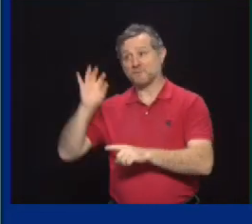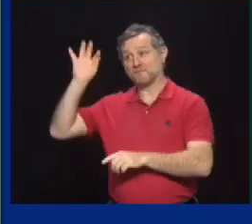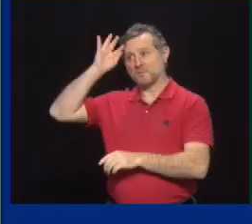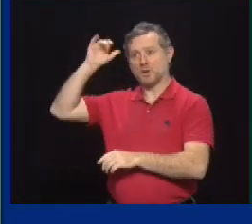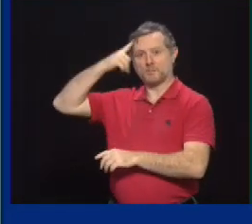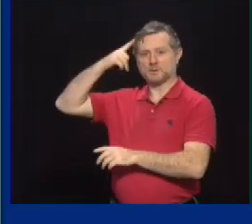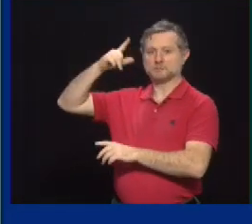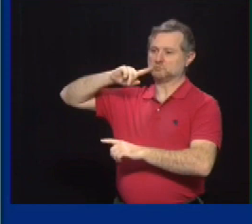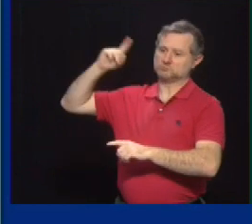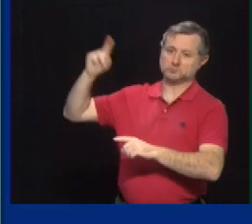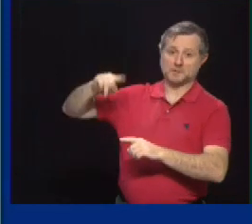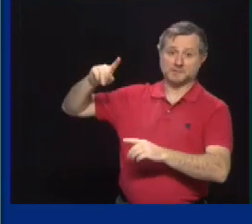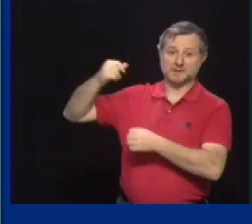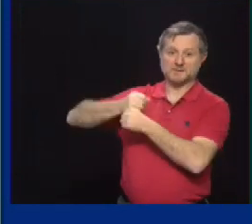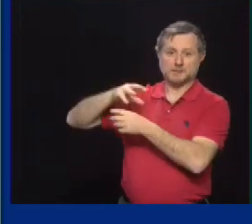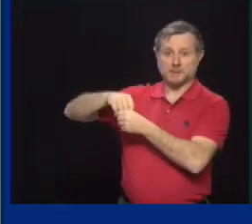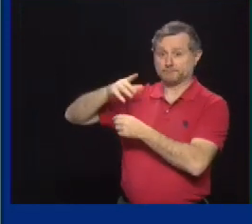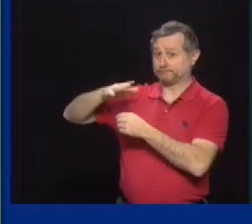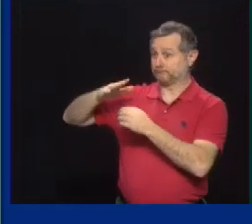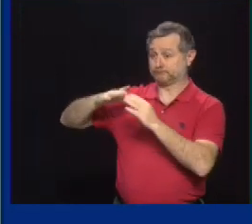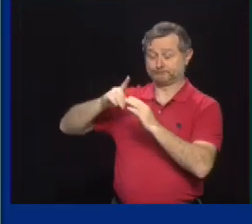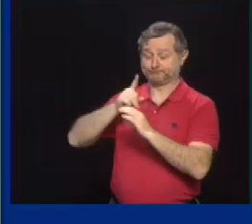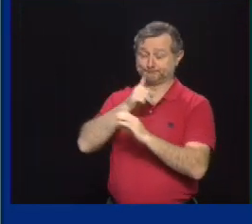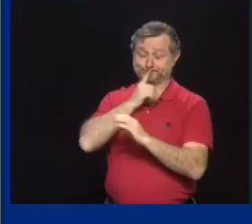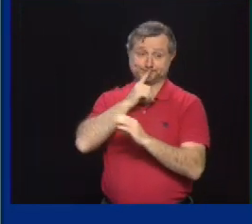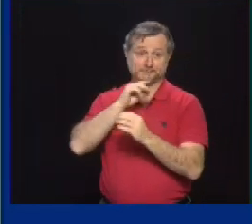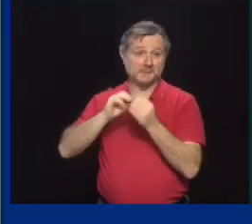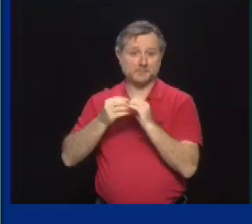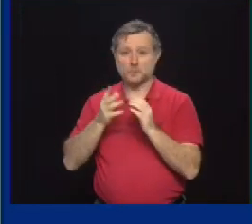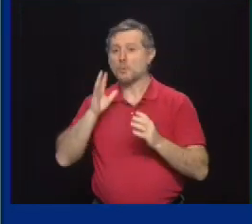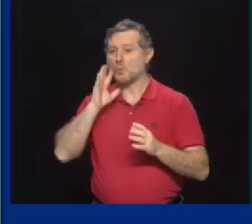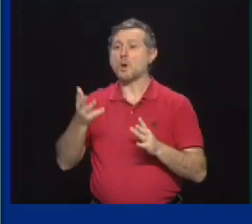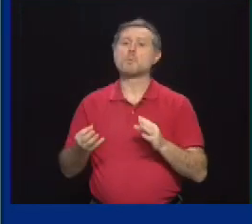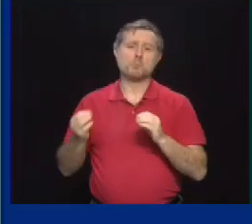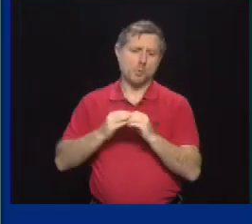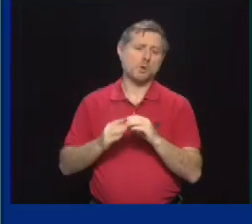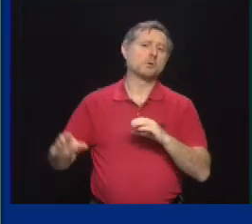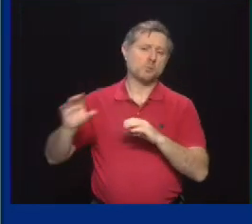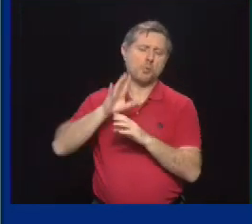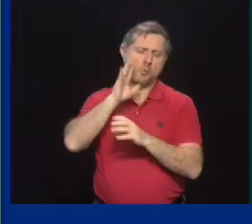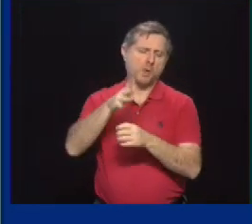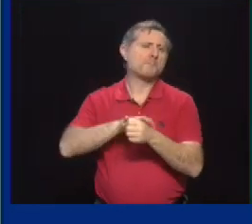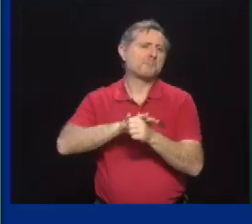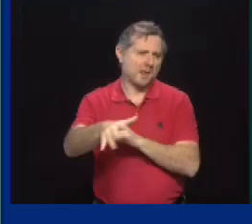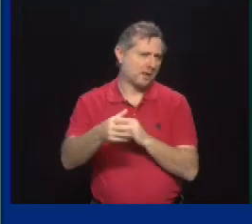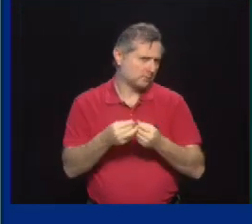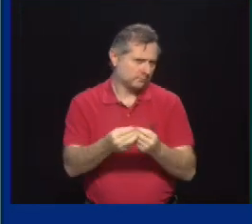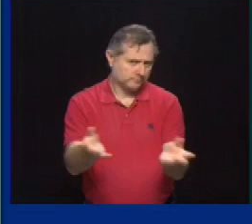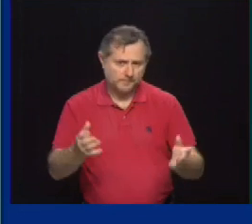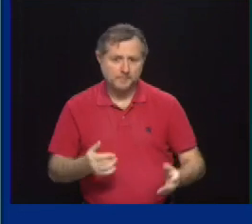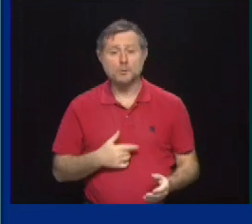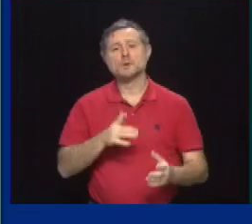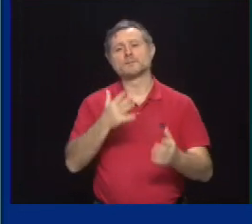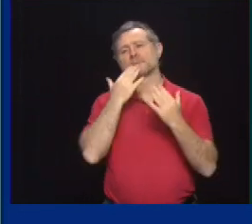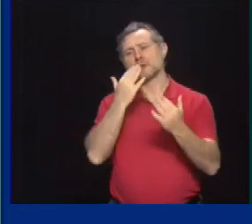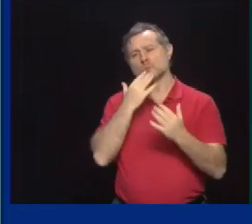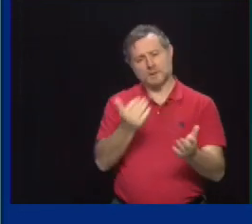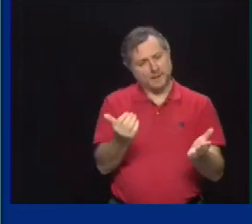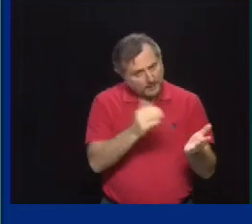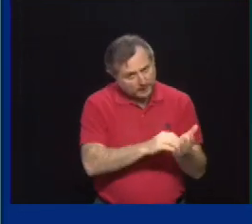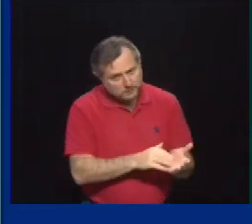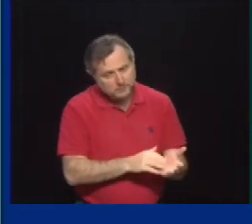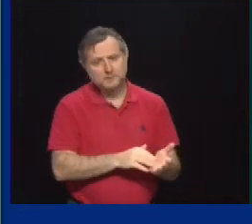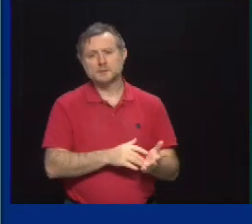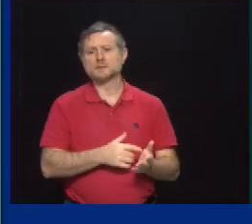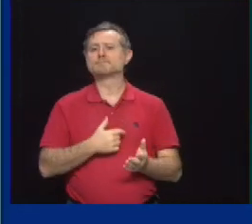in here, but there will be plenty. So we'll see where we need to bump up the efforts. Doctor, want to thank you for, again, overseeing this whole effort